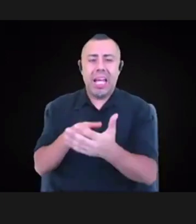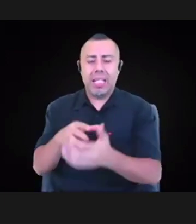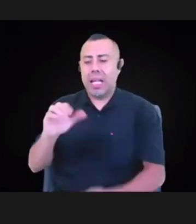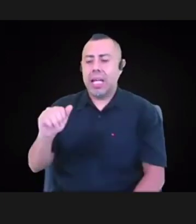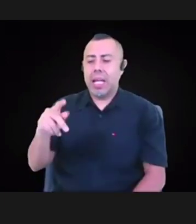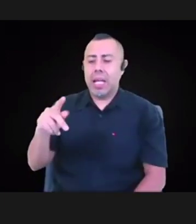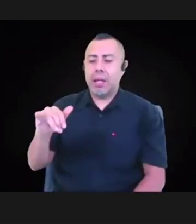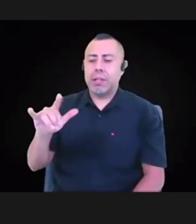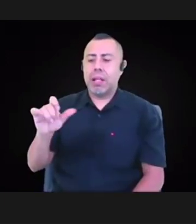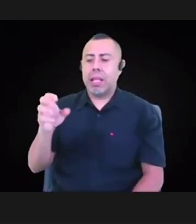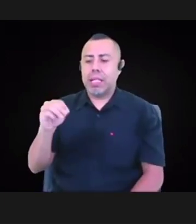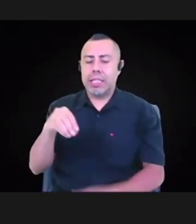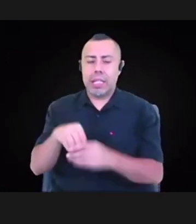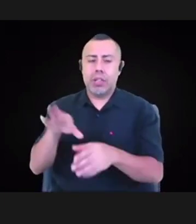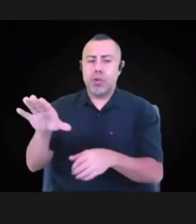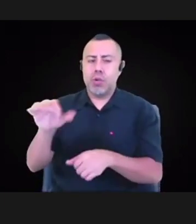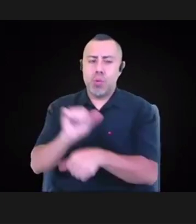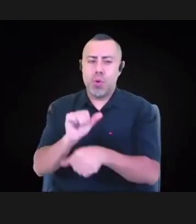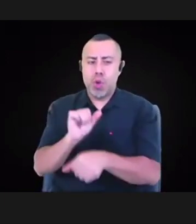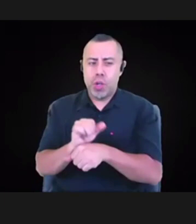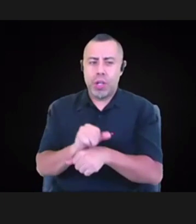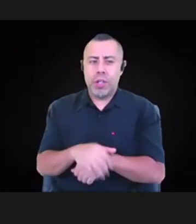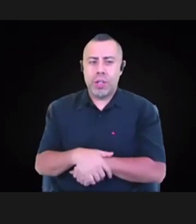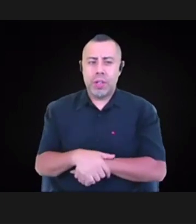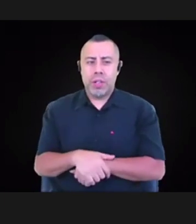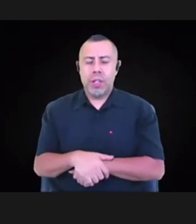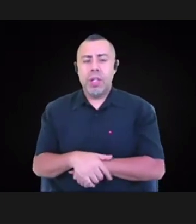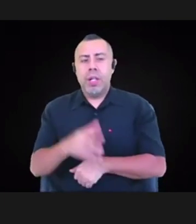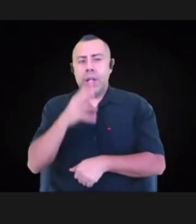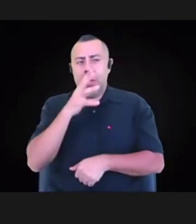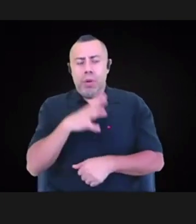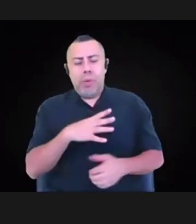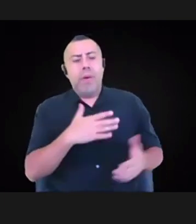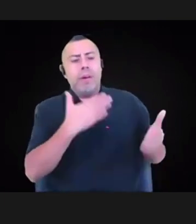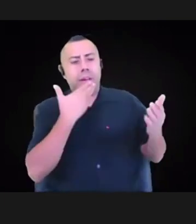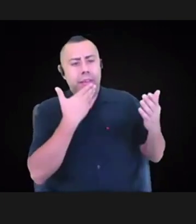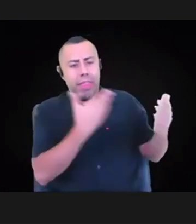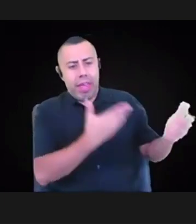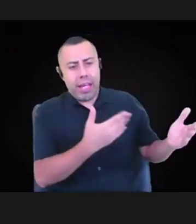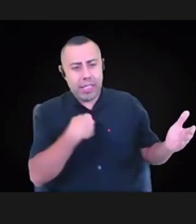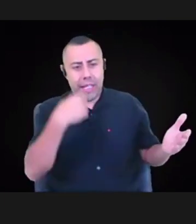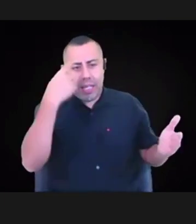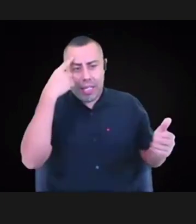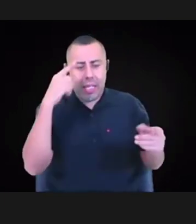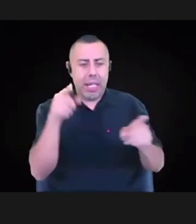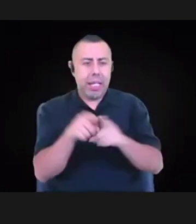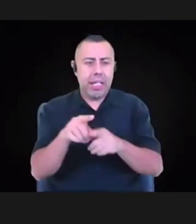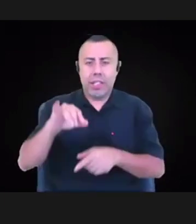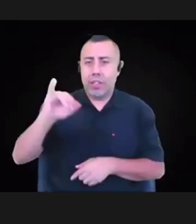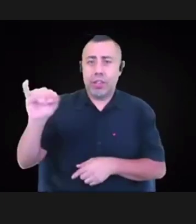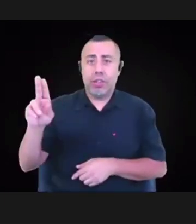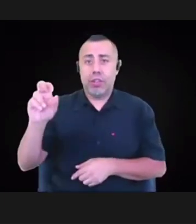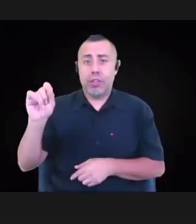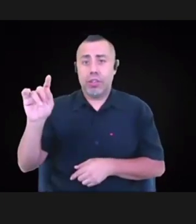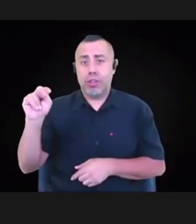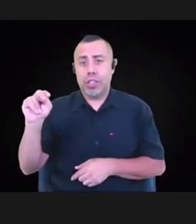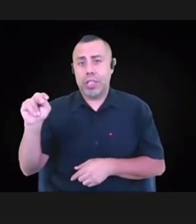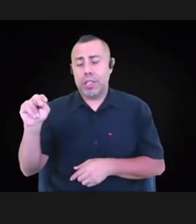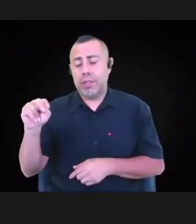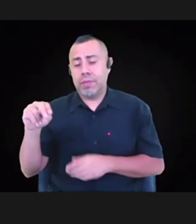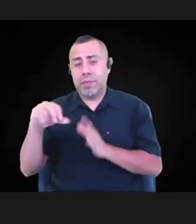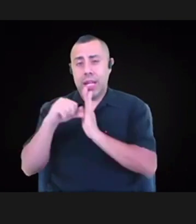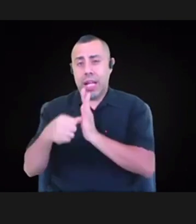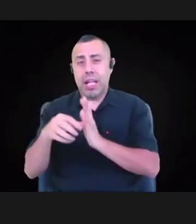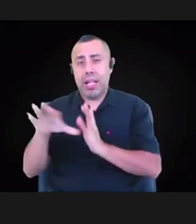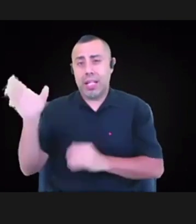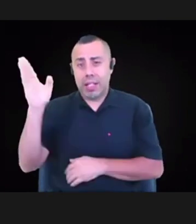Thanks. Um, well, I think as Justin highlighted in his presentation, racial capitalism is reinforced,